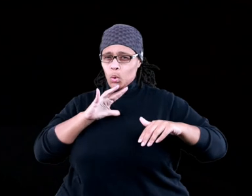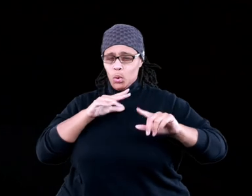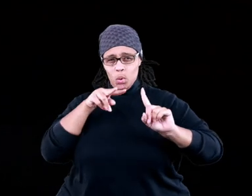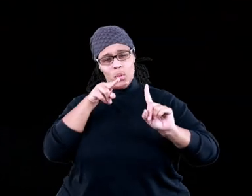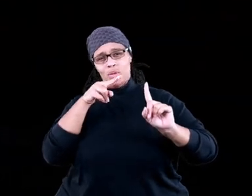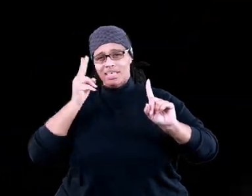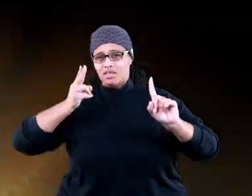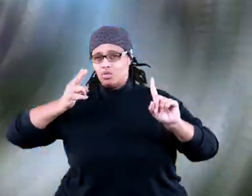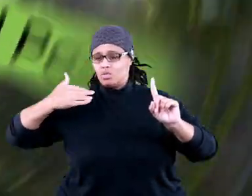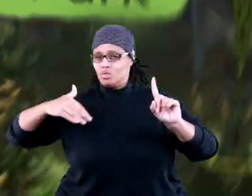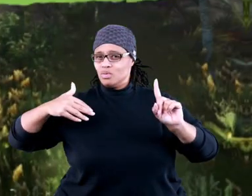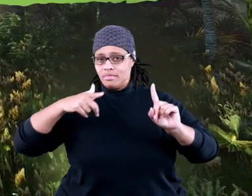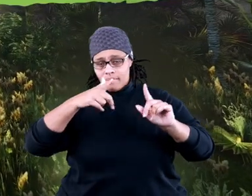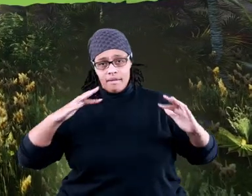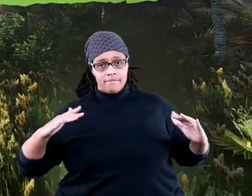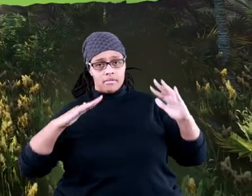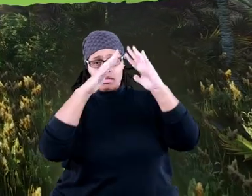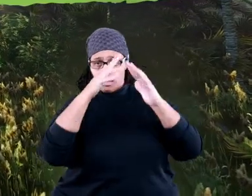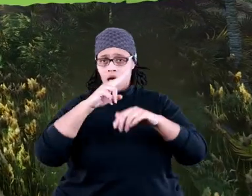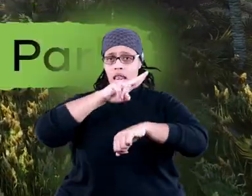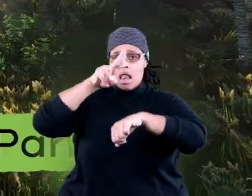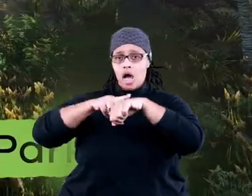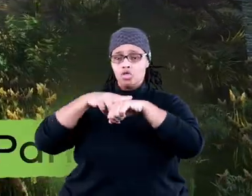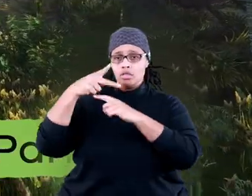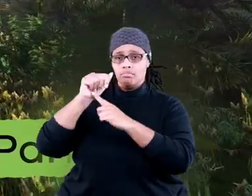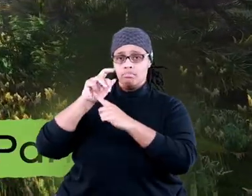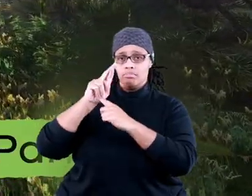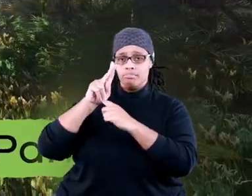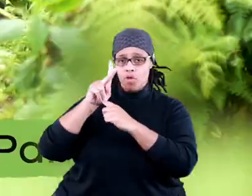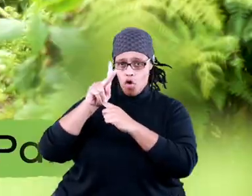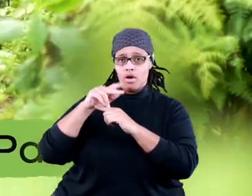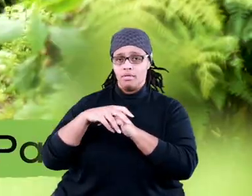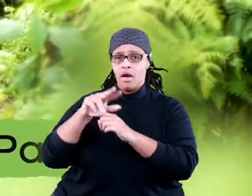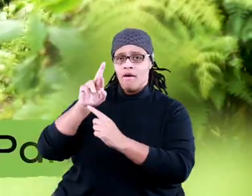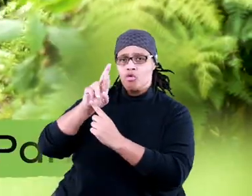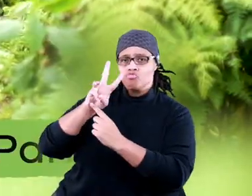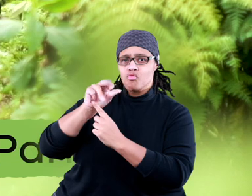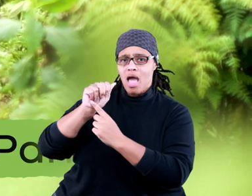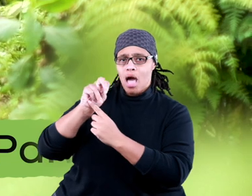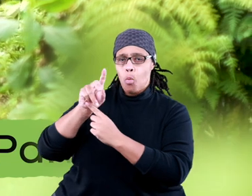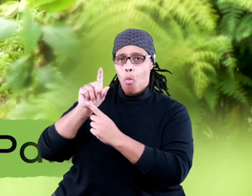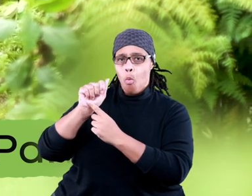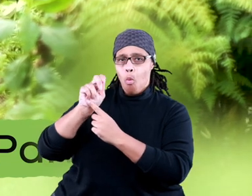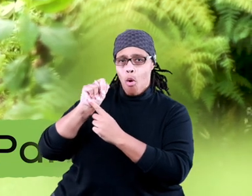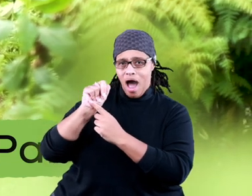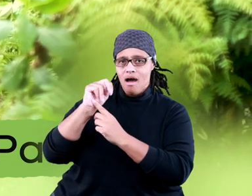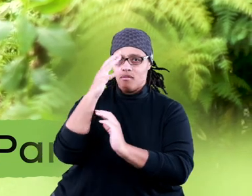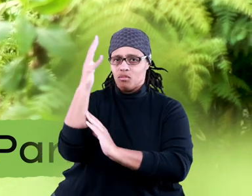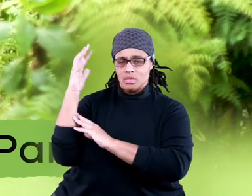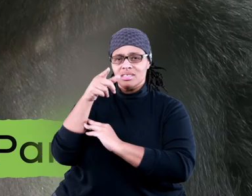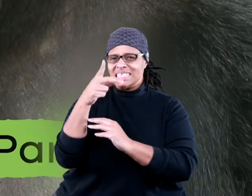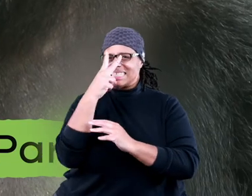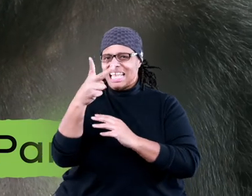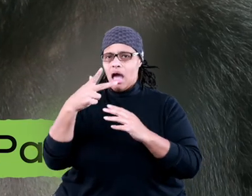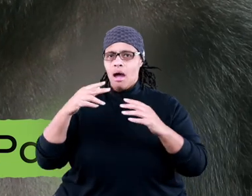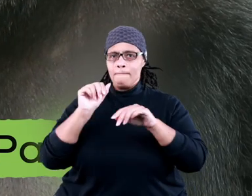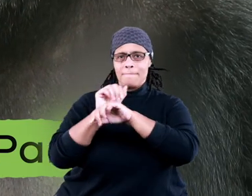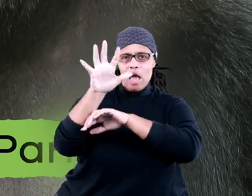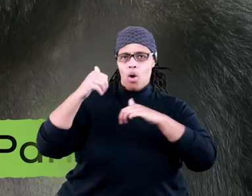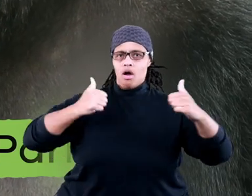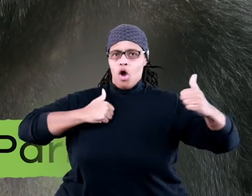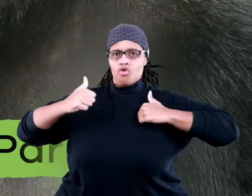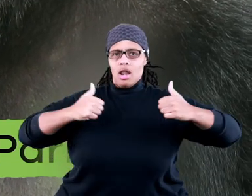piece of history. At Volcanoes National Park in the Rwandan rainforest, you can see mountain